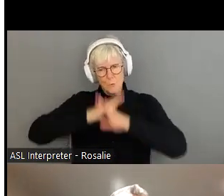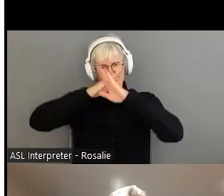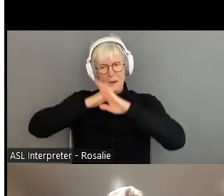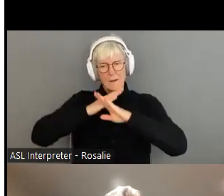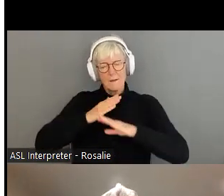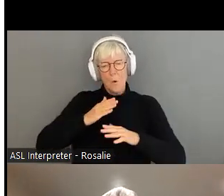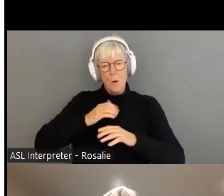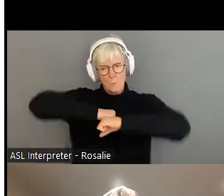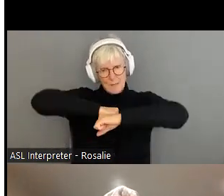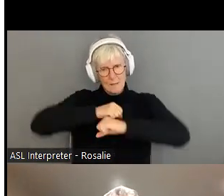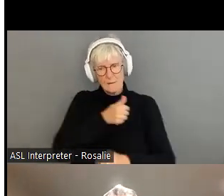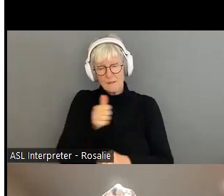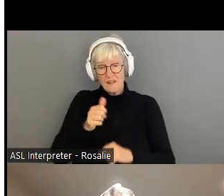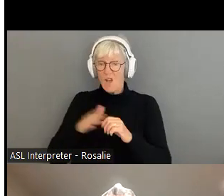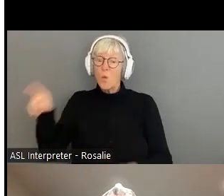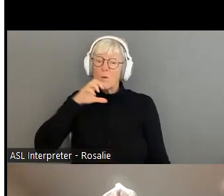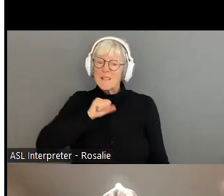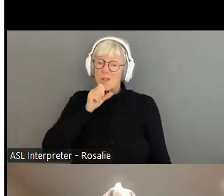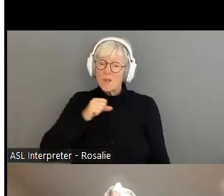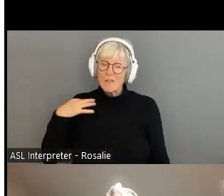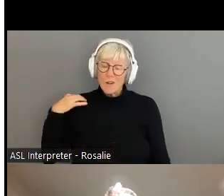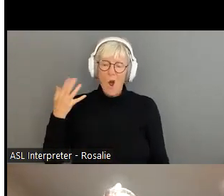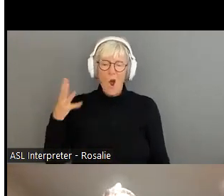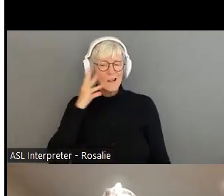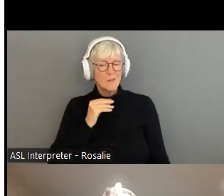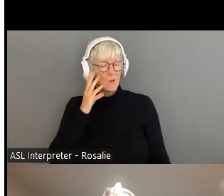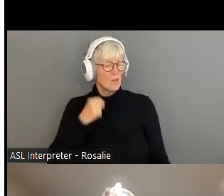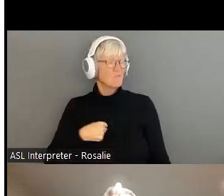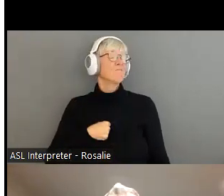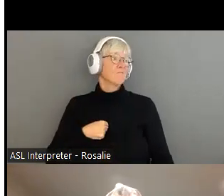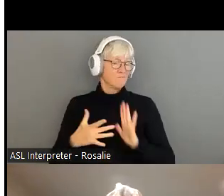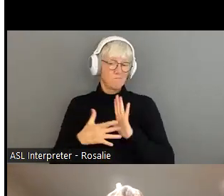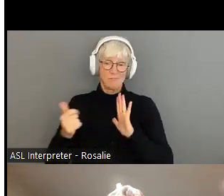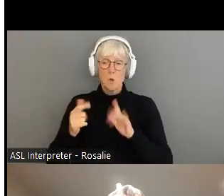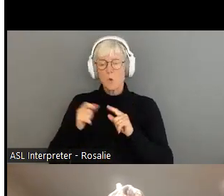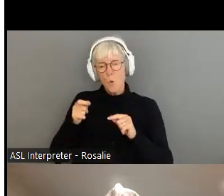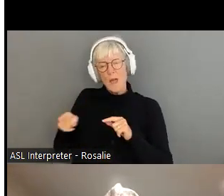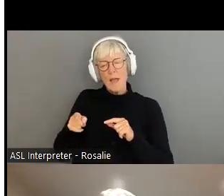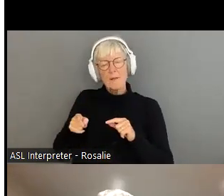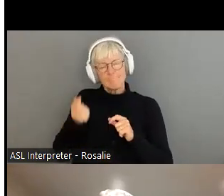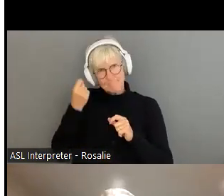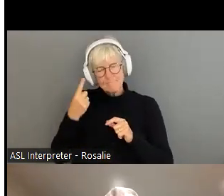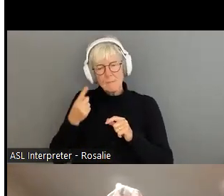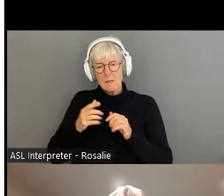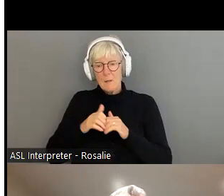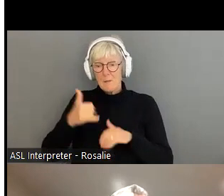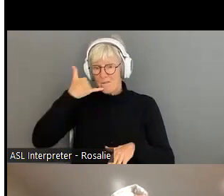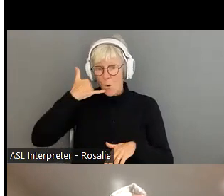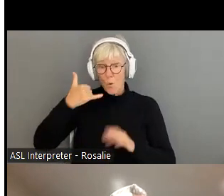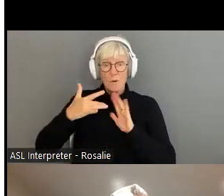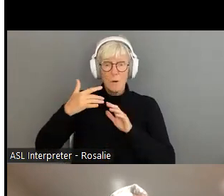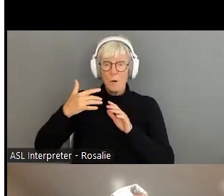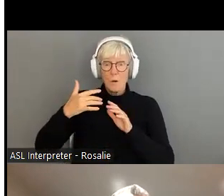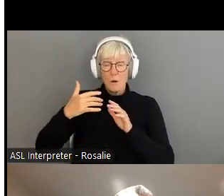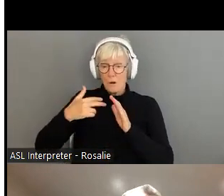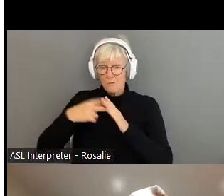volunteers have been victim to a scam, so they can really relate to the victim, you know, whether it's over the phone or whether it's doing